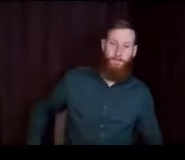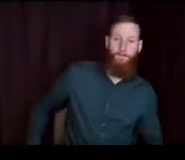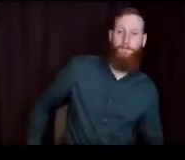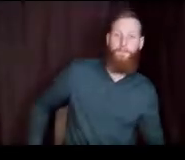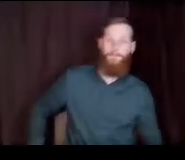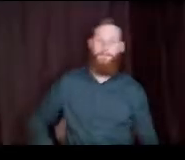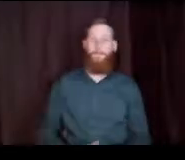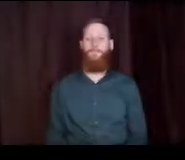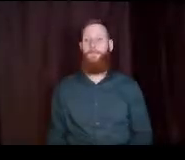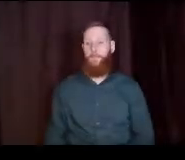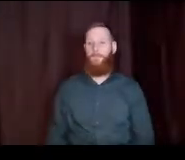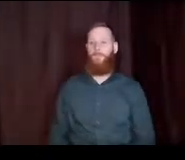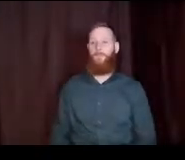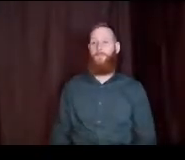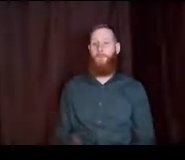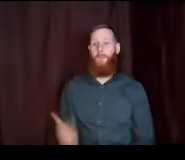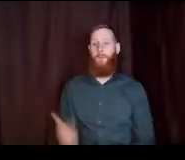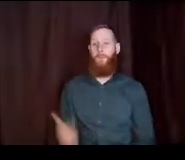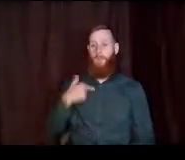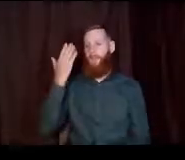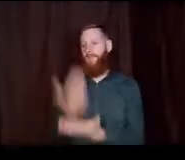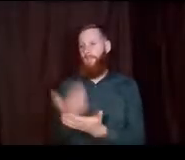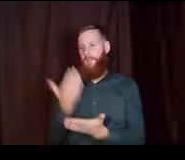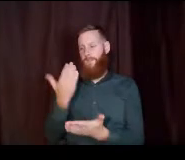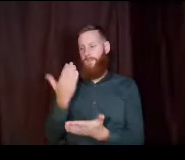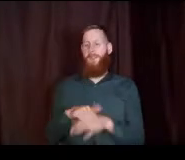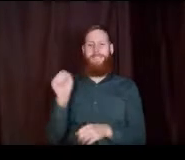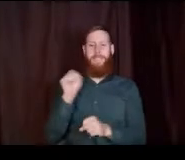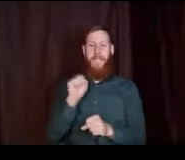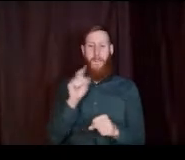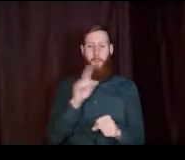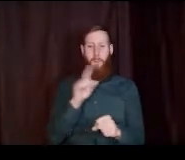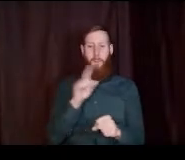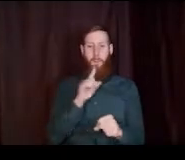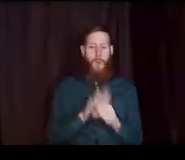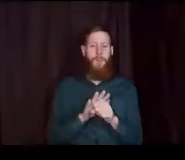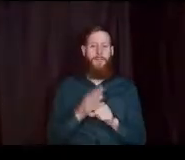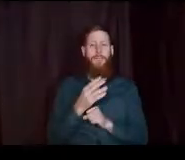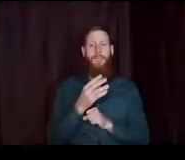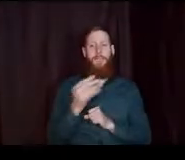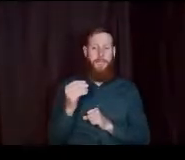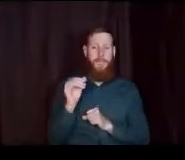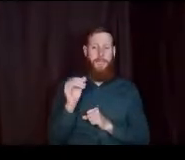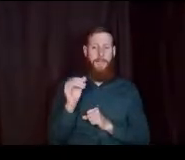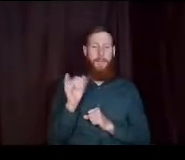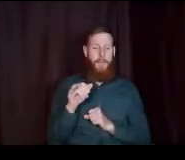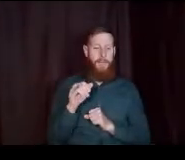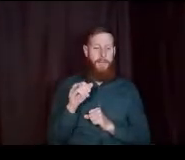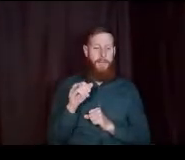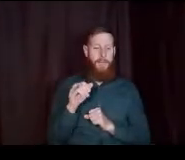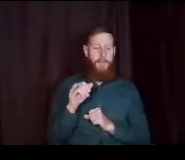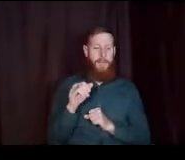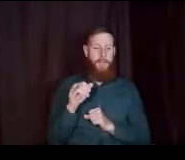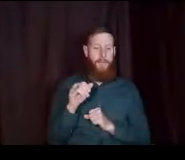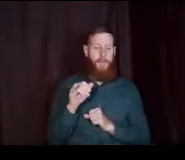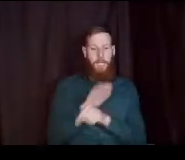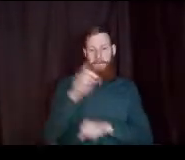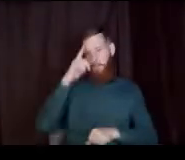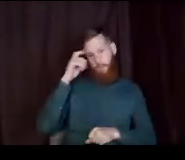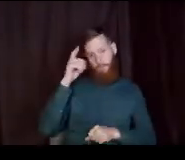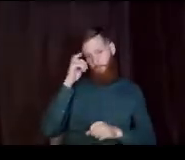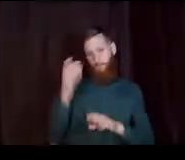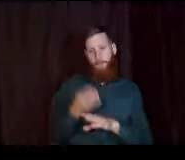So I just got verification on that Seattle Promise. and that was correct. It does not cover the summer before.